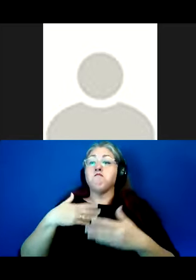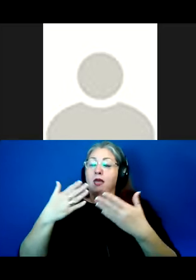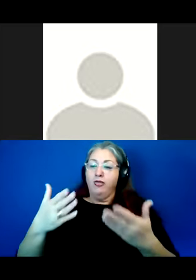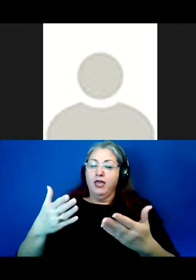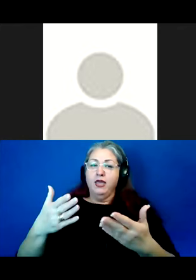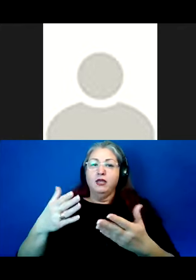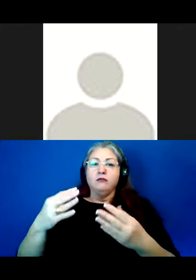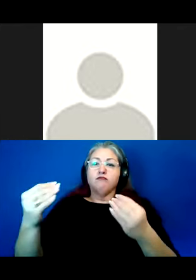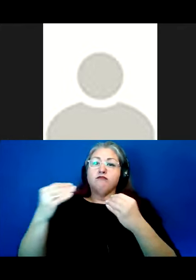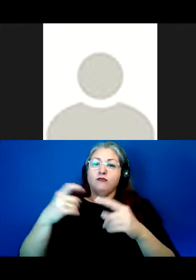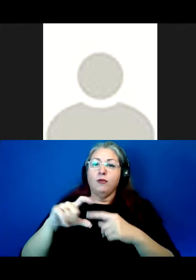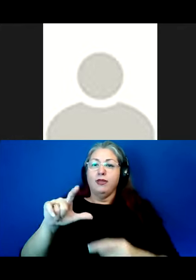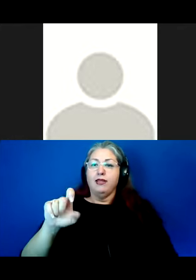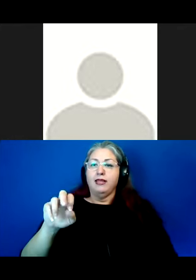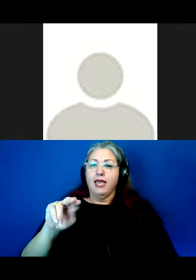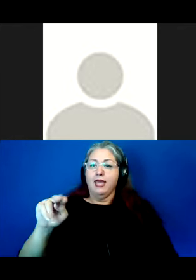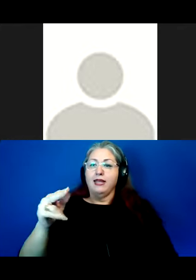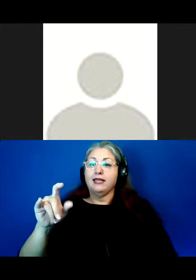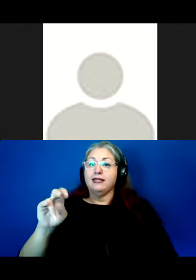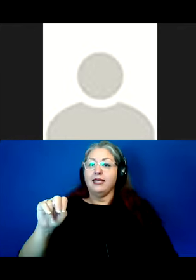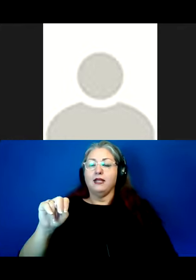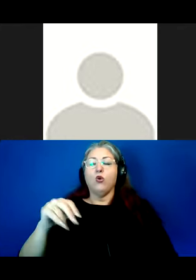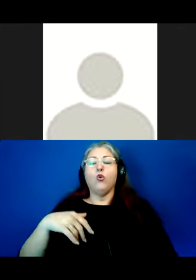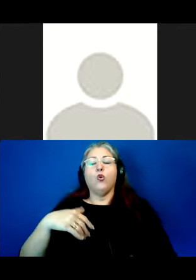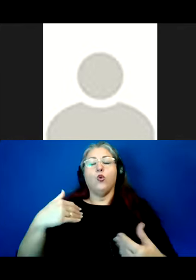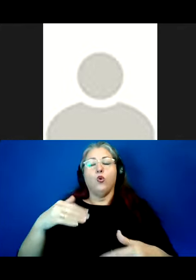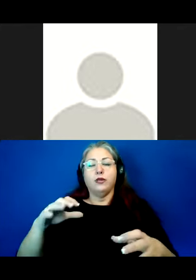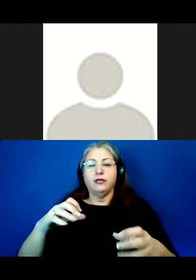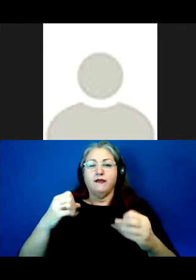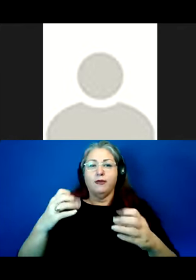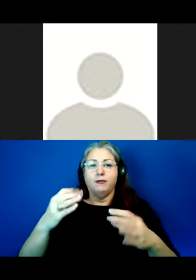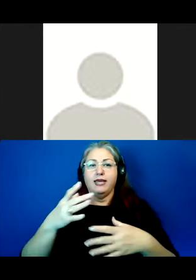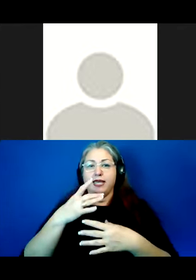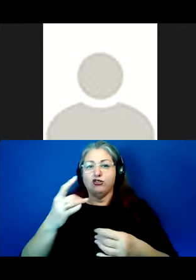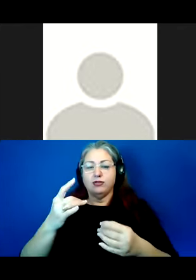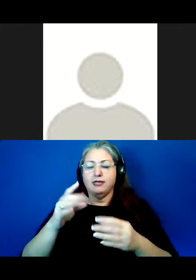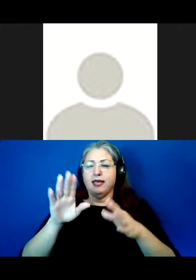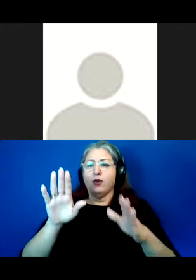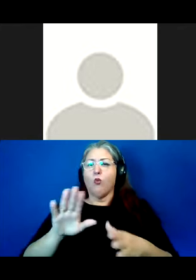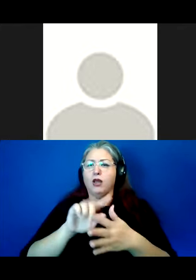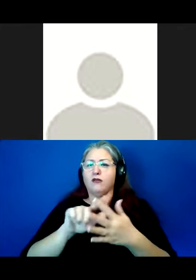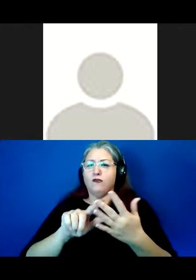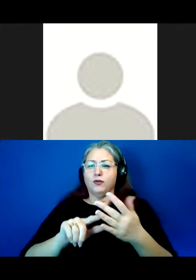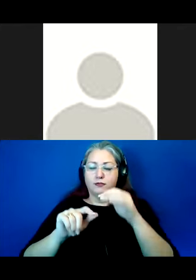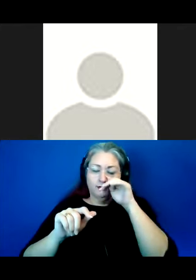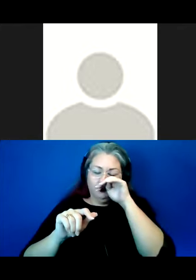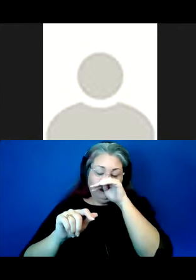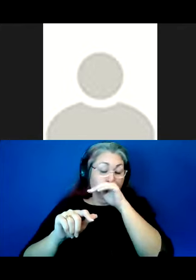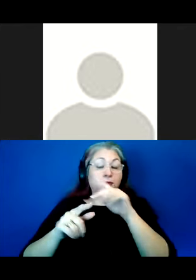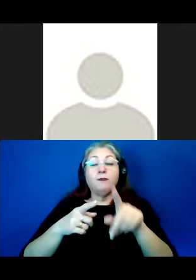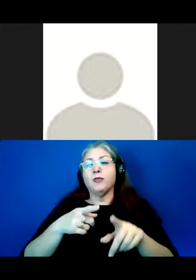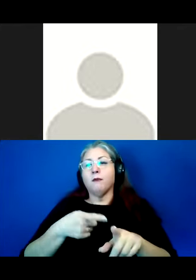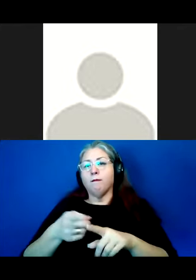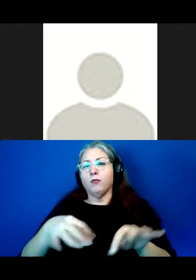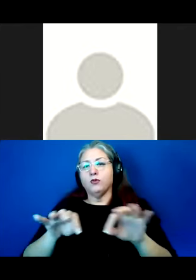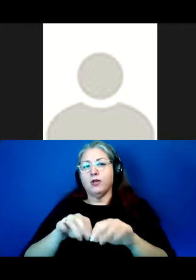under the mentorship of Leanne Hinton, got to do a number of really interesting and wonderful things. The main thing, of course,